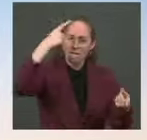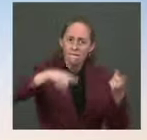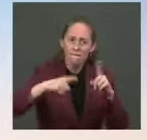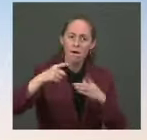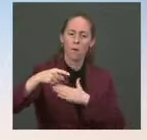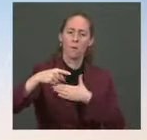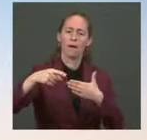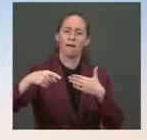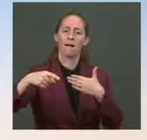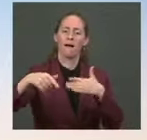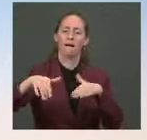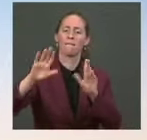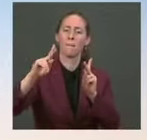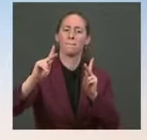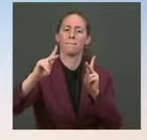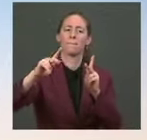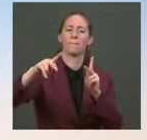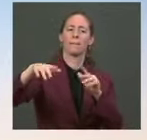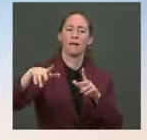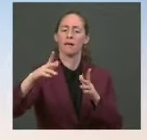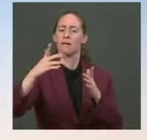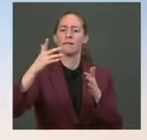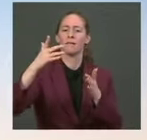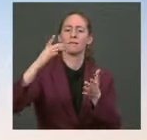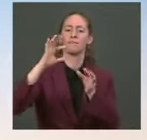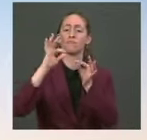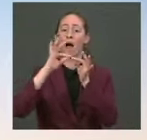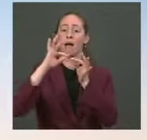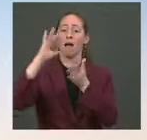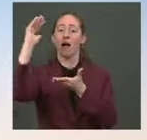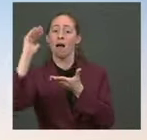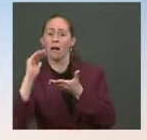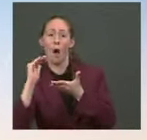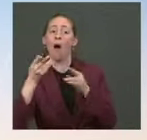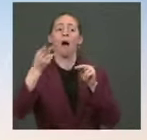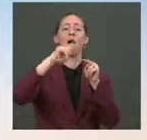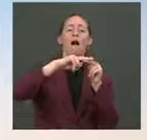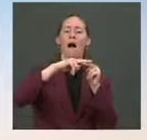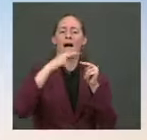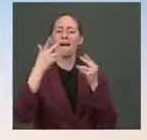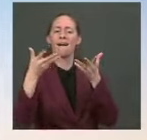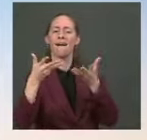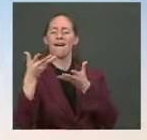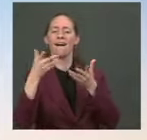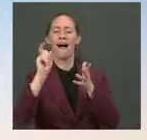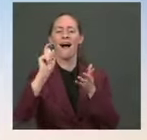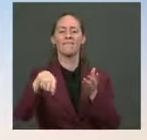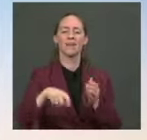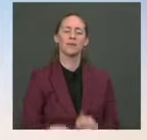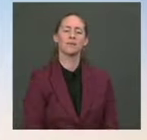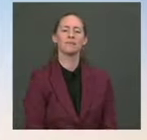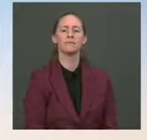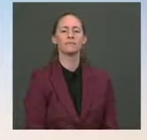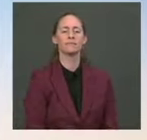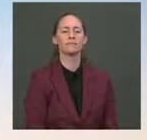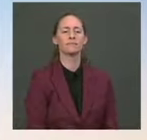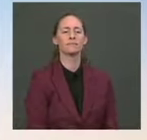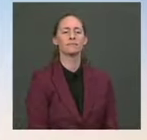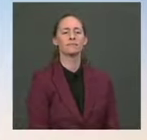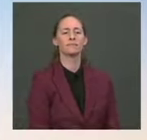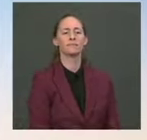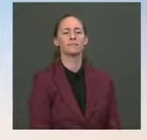come down, some people are going to come up. That's a part of what happens here. But what we're talking about is a large